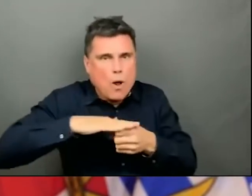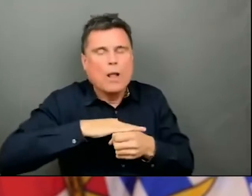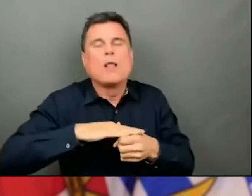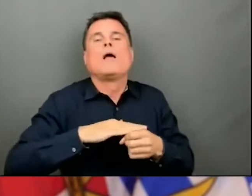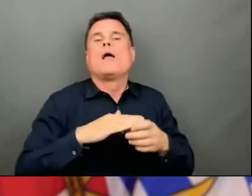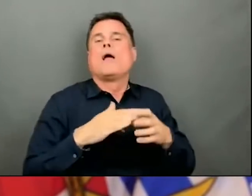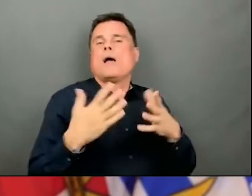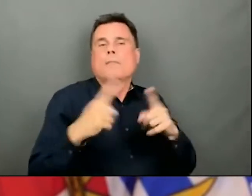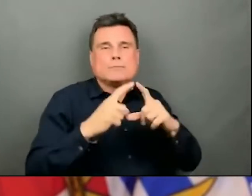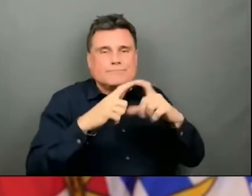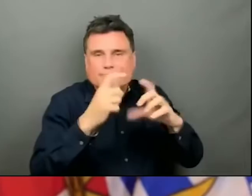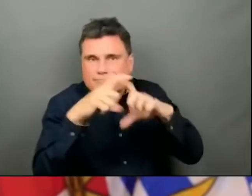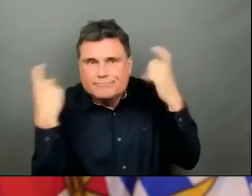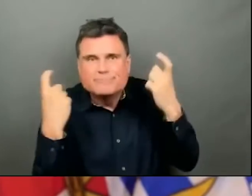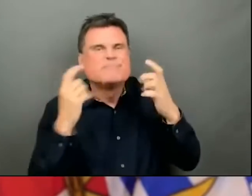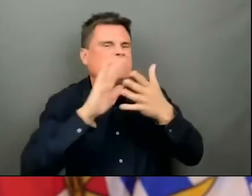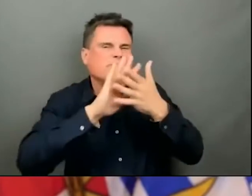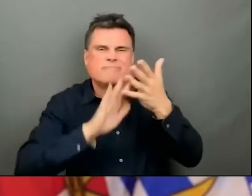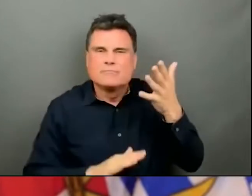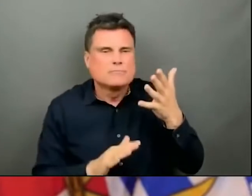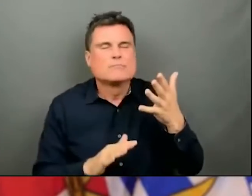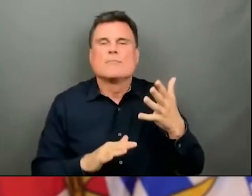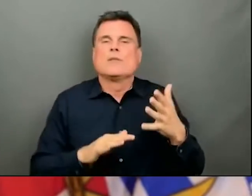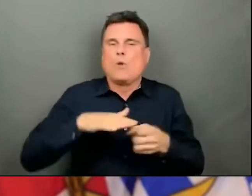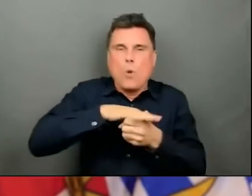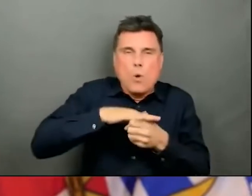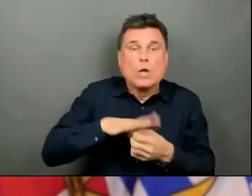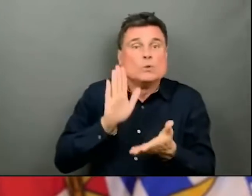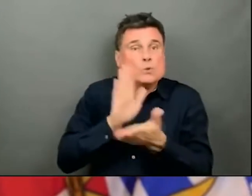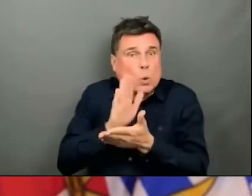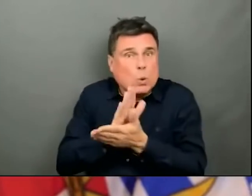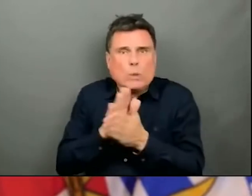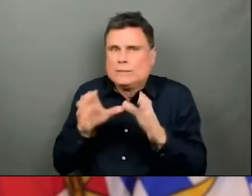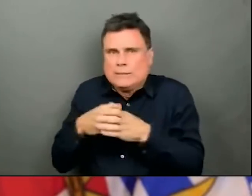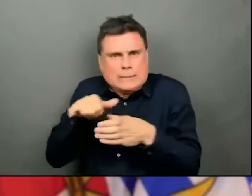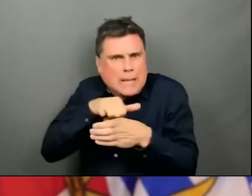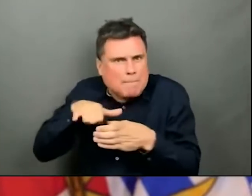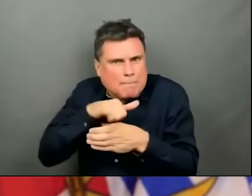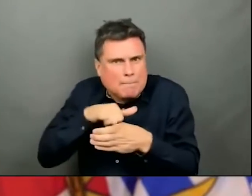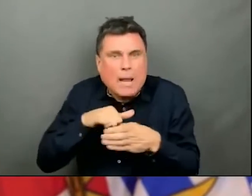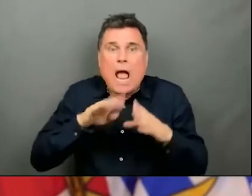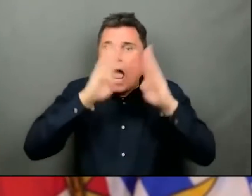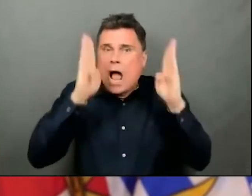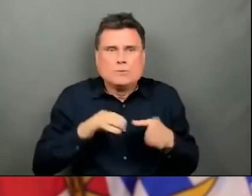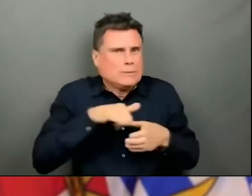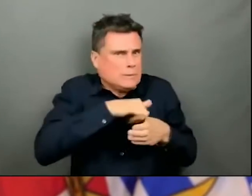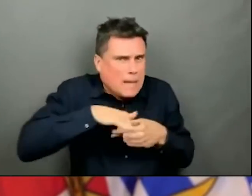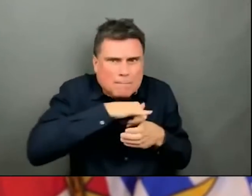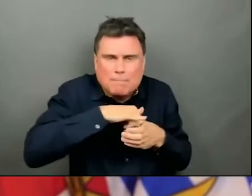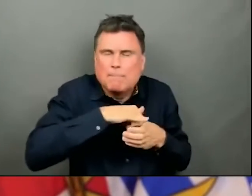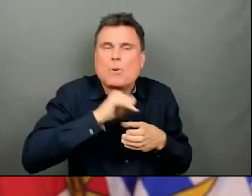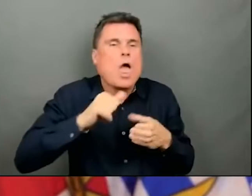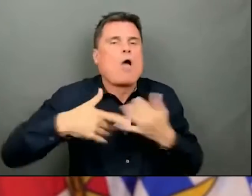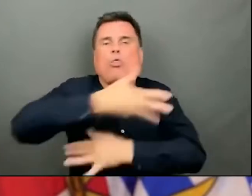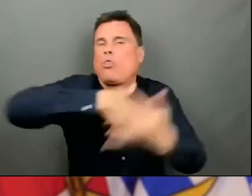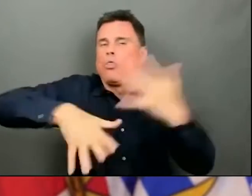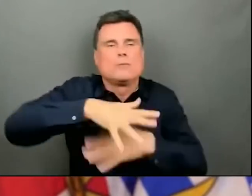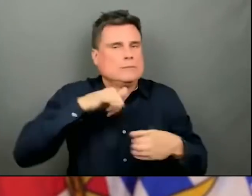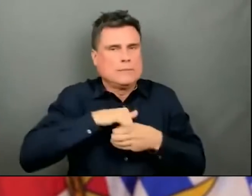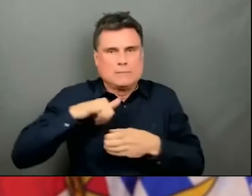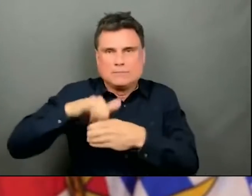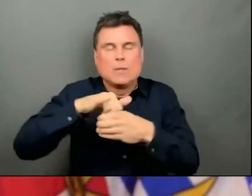your work, at school, and only gather with your own household. And go, stay local, and get your vaccine when it is your turn.